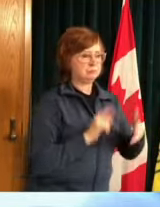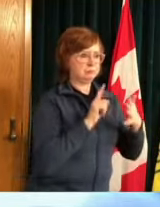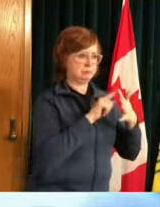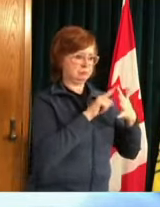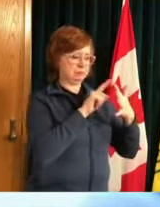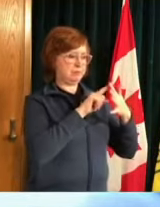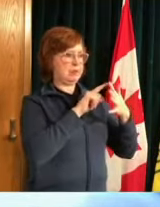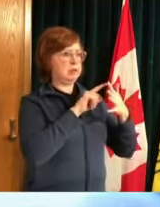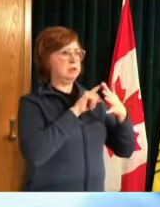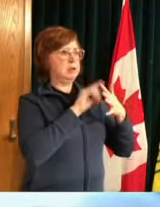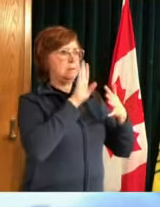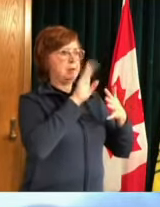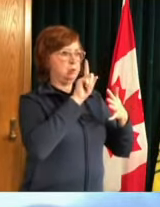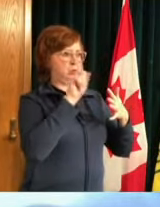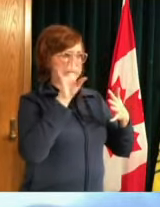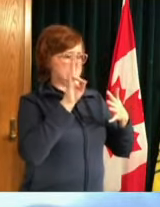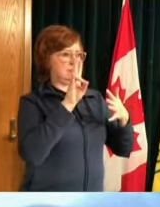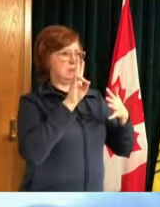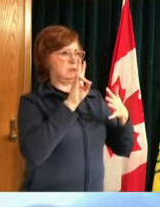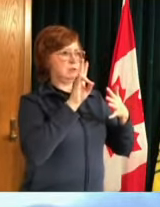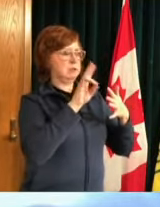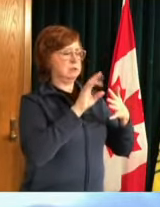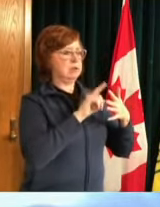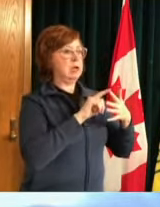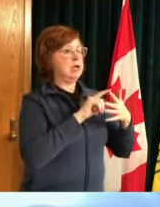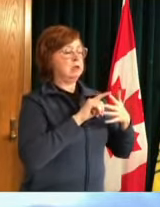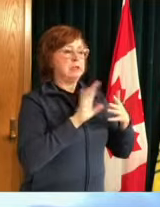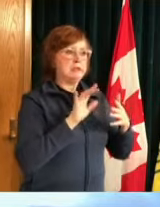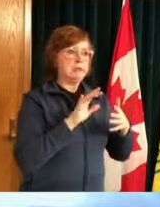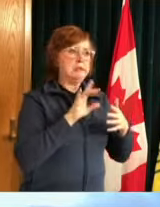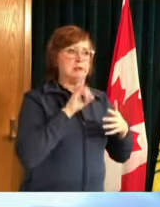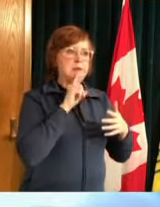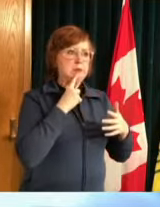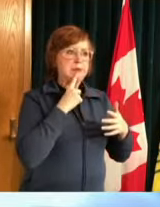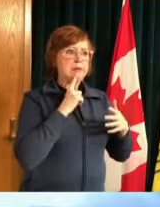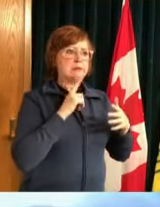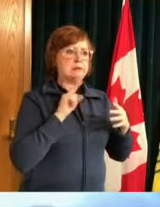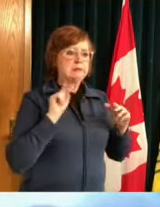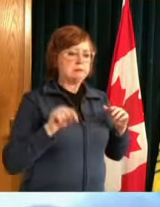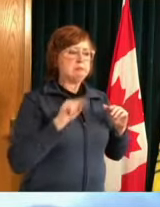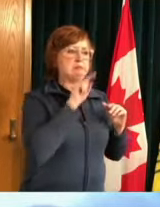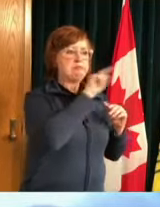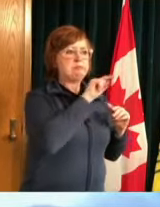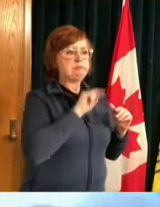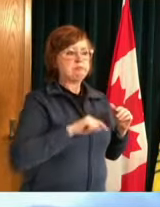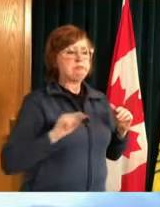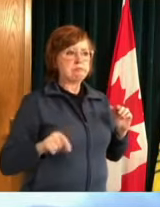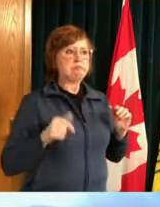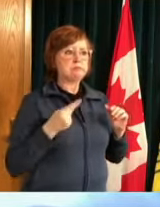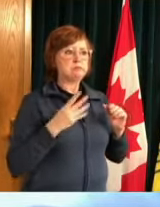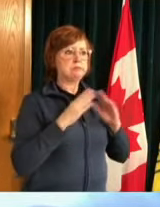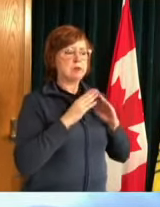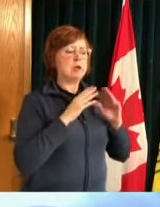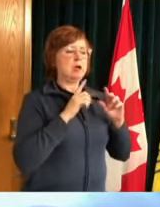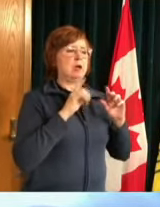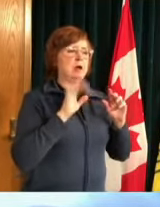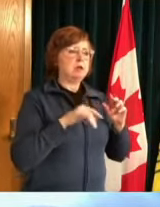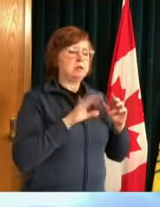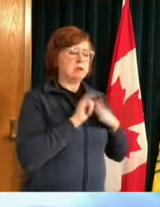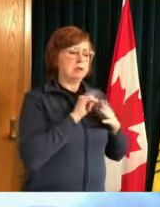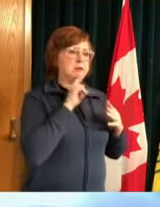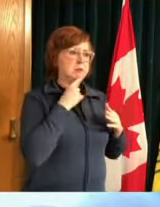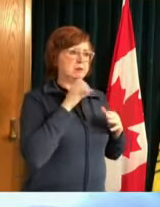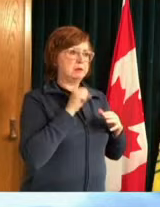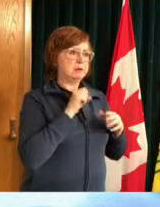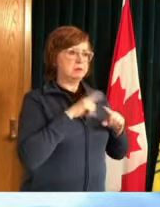on the other hand uh you know saskatchewan has been moving vaccine as quickly as it comes into